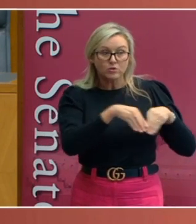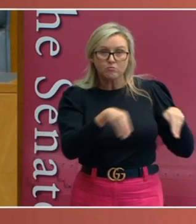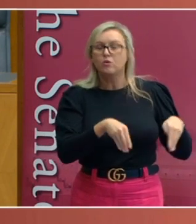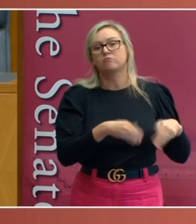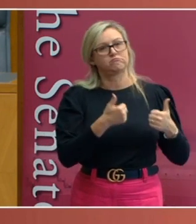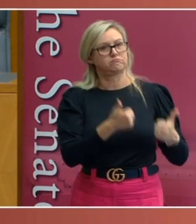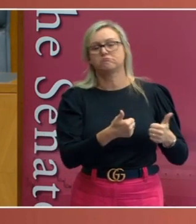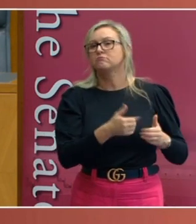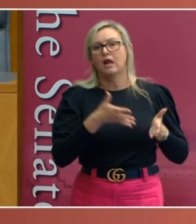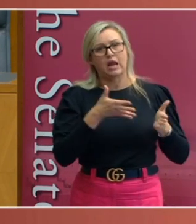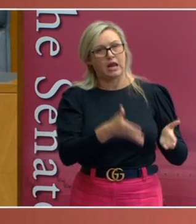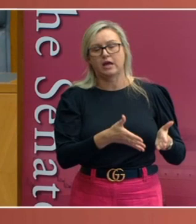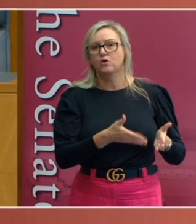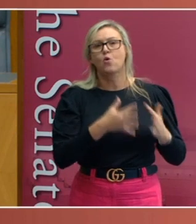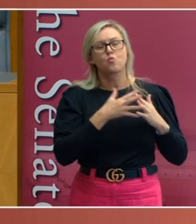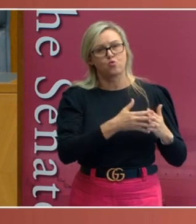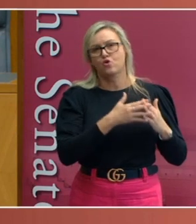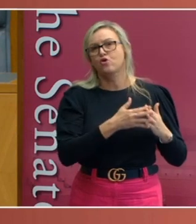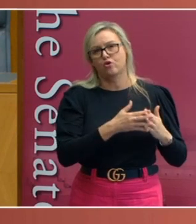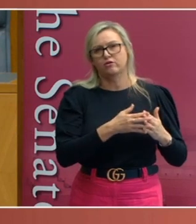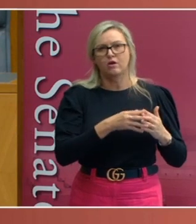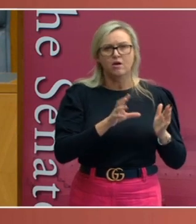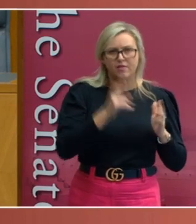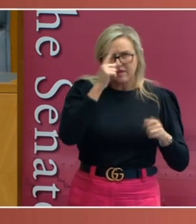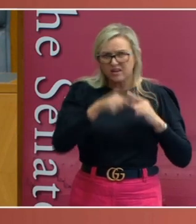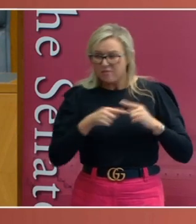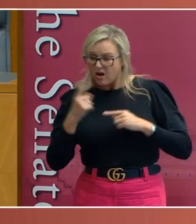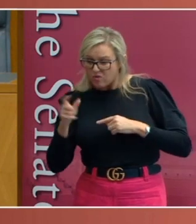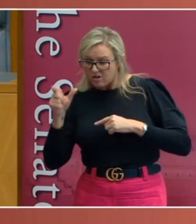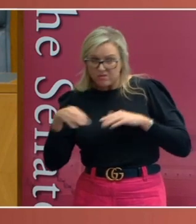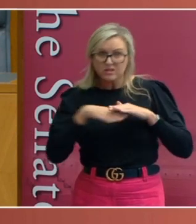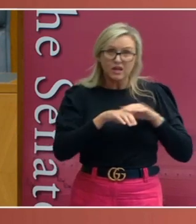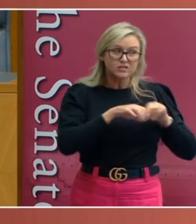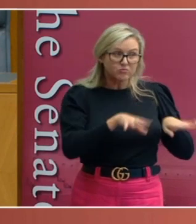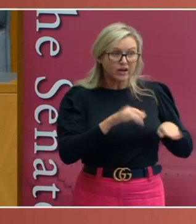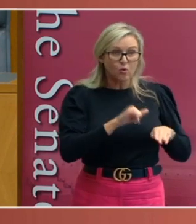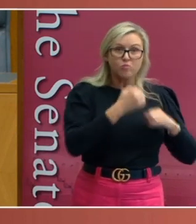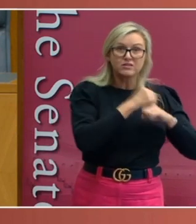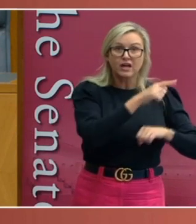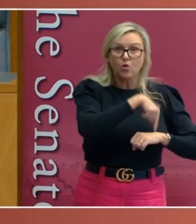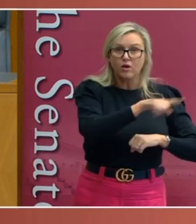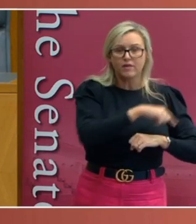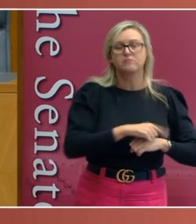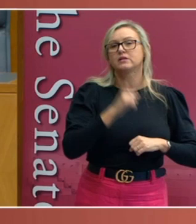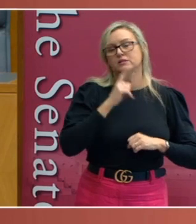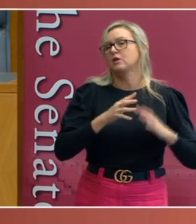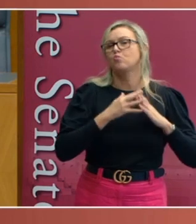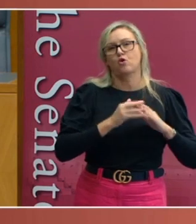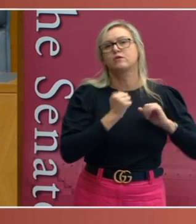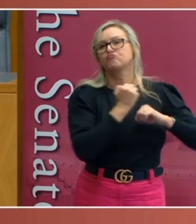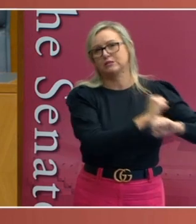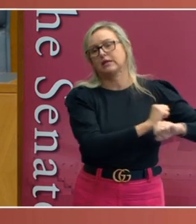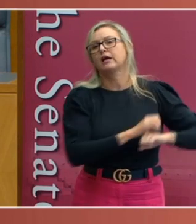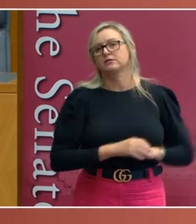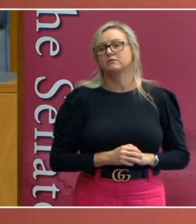and proportionate to achieving the legitimate end of protecting public health. Unlike the